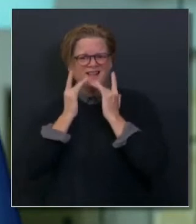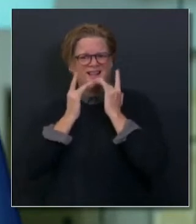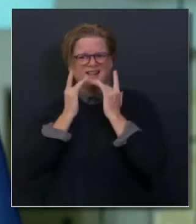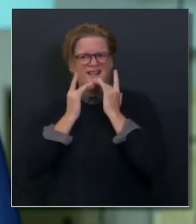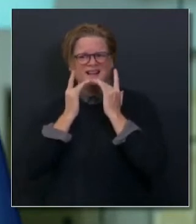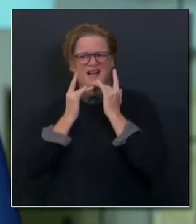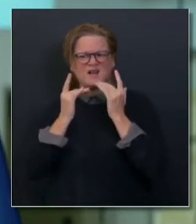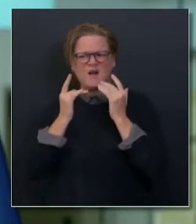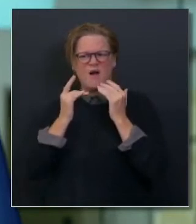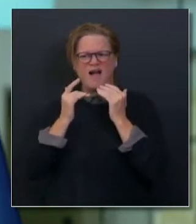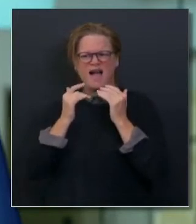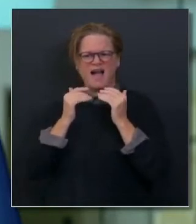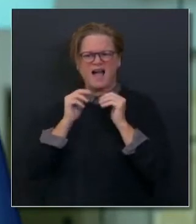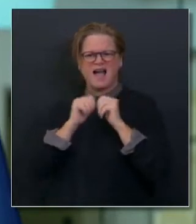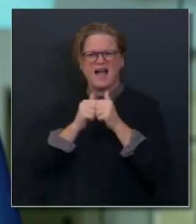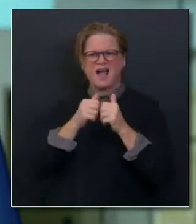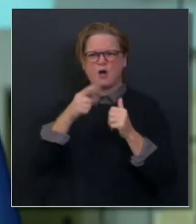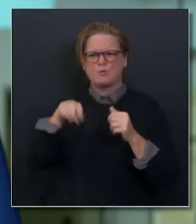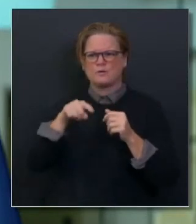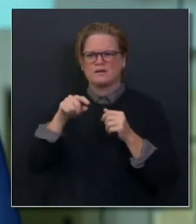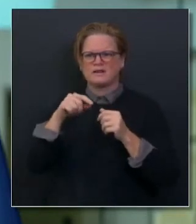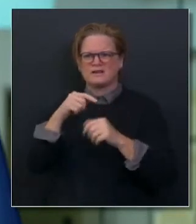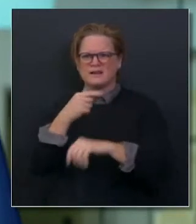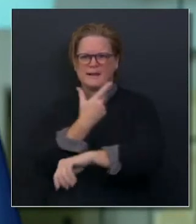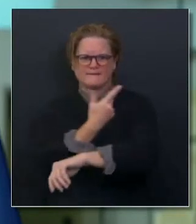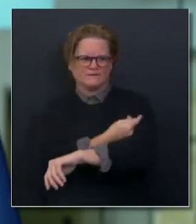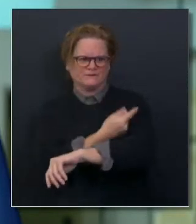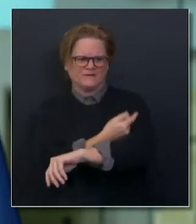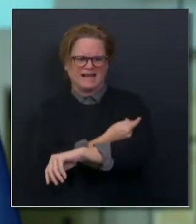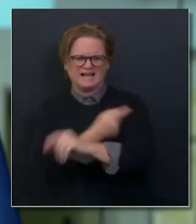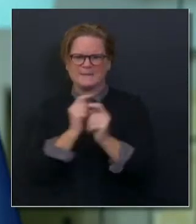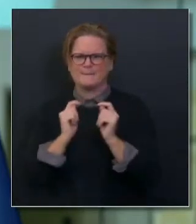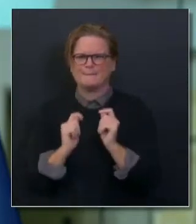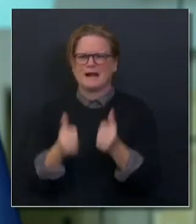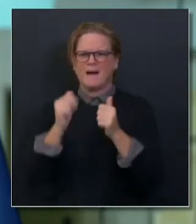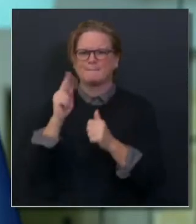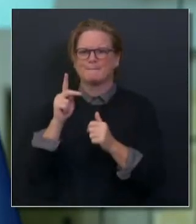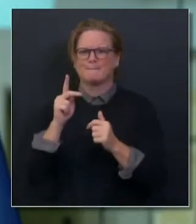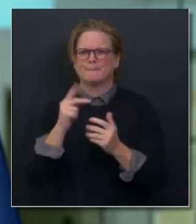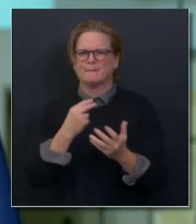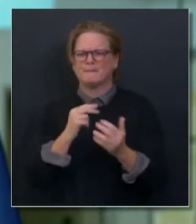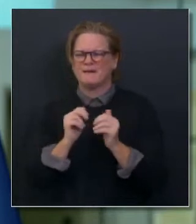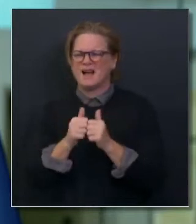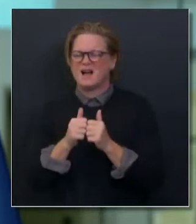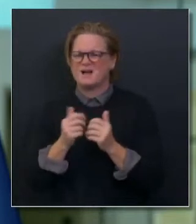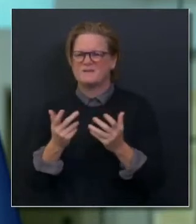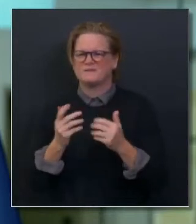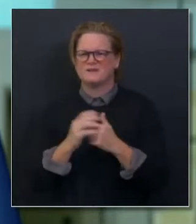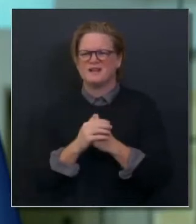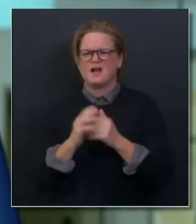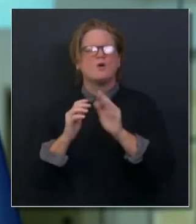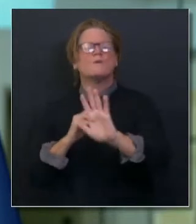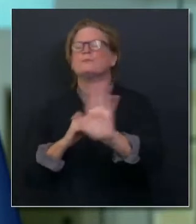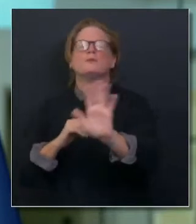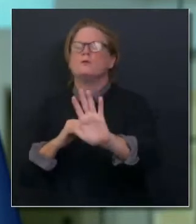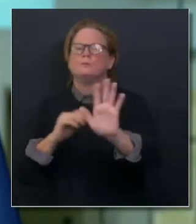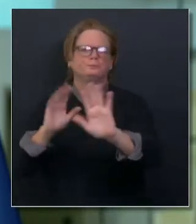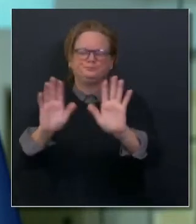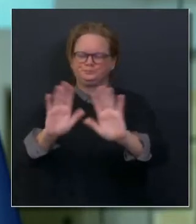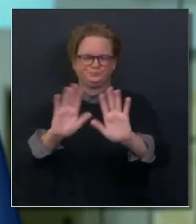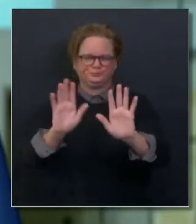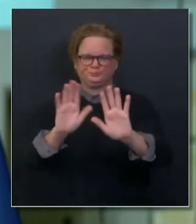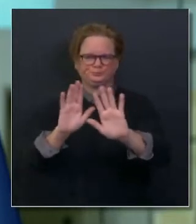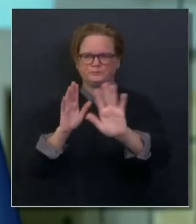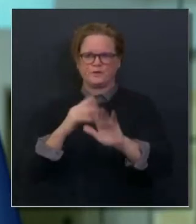Let me take the latter part of your question first. At this moment, no. We are prioritizing those that are distributing